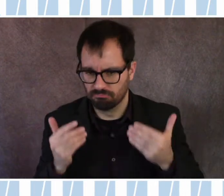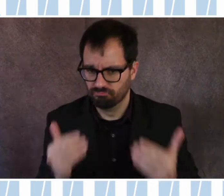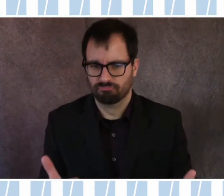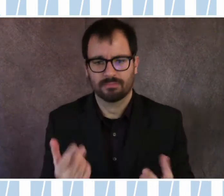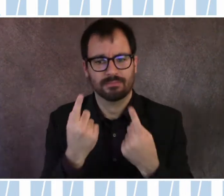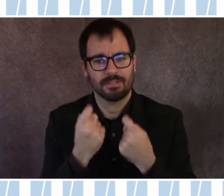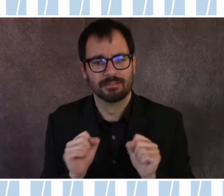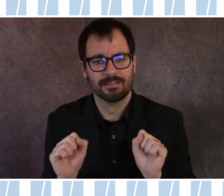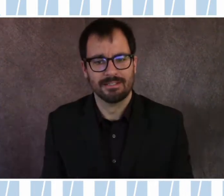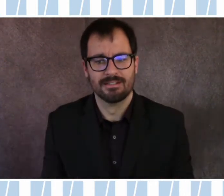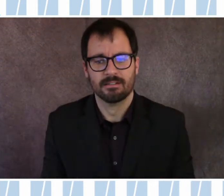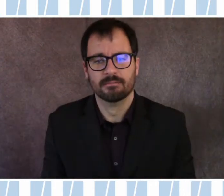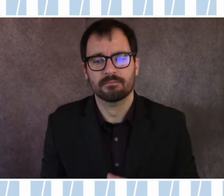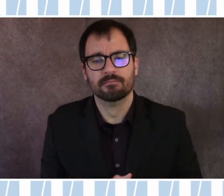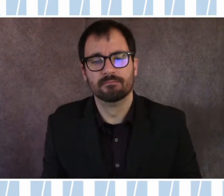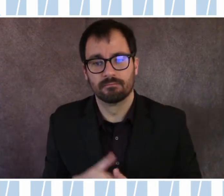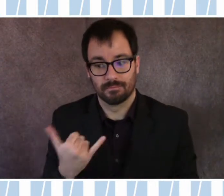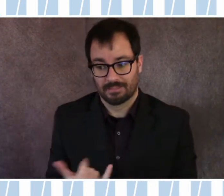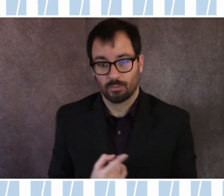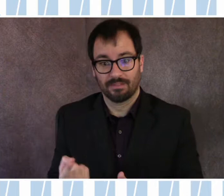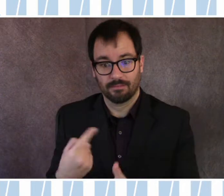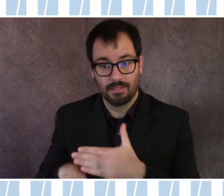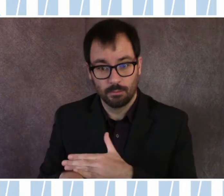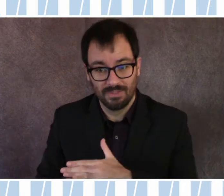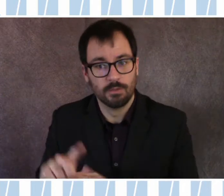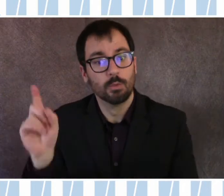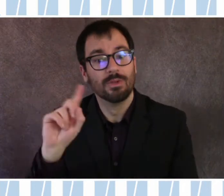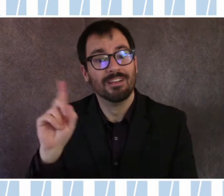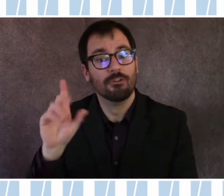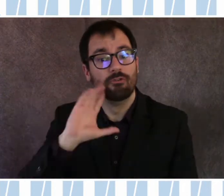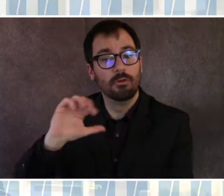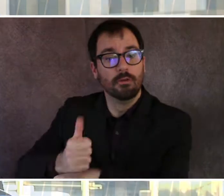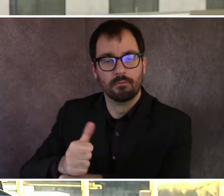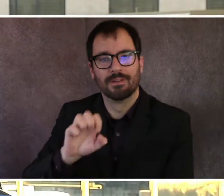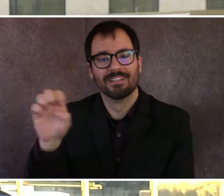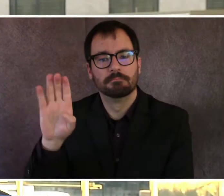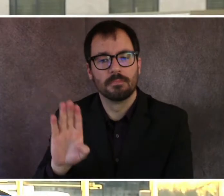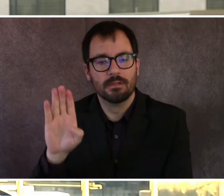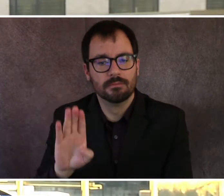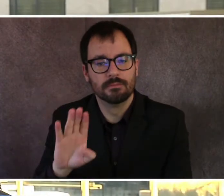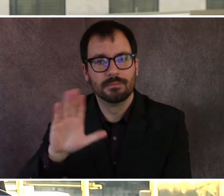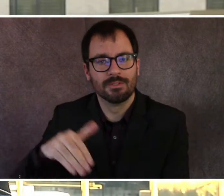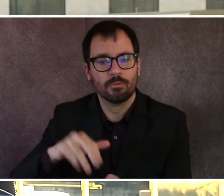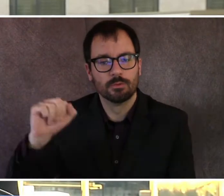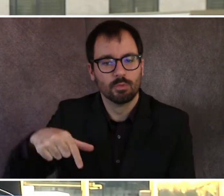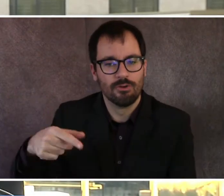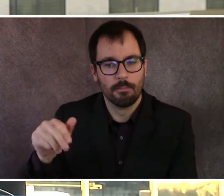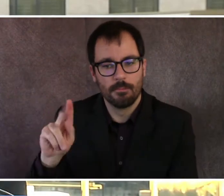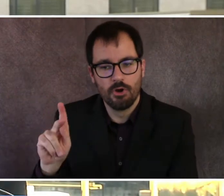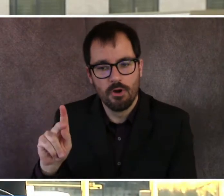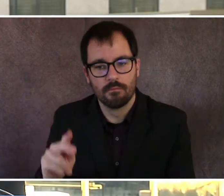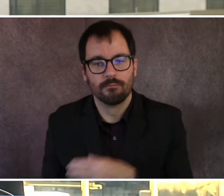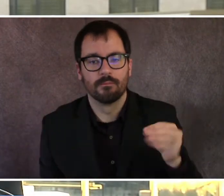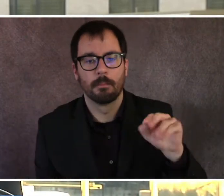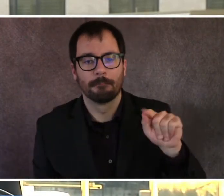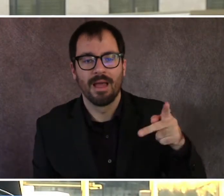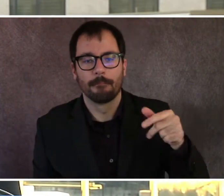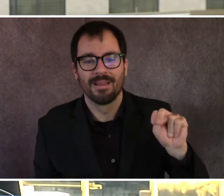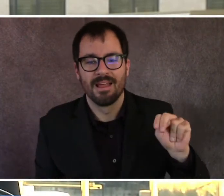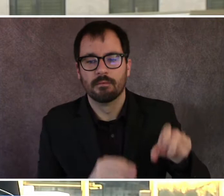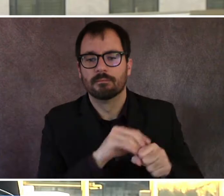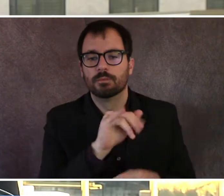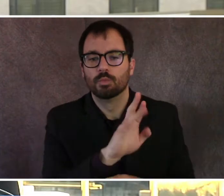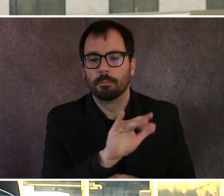Boston, in Central Square Park, and in Matapan at Jubilee Christian Church. I want to thank our partners at the East Boston Health Center and the